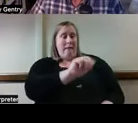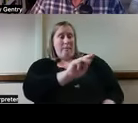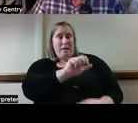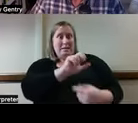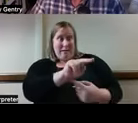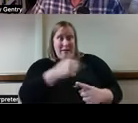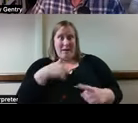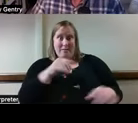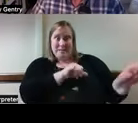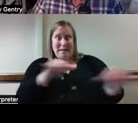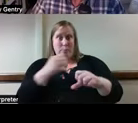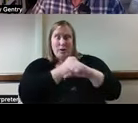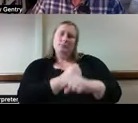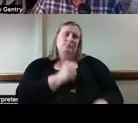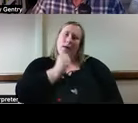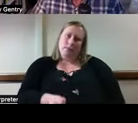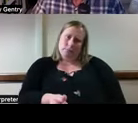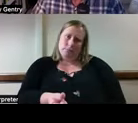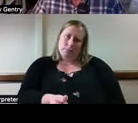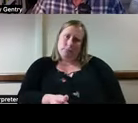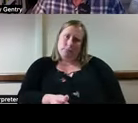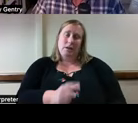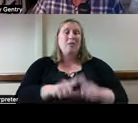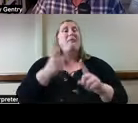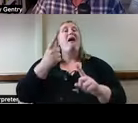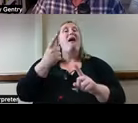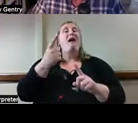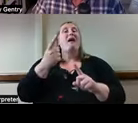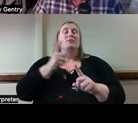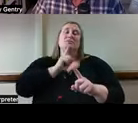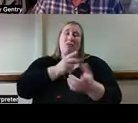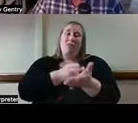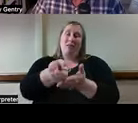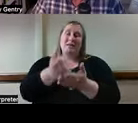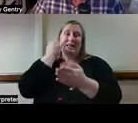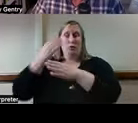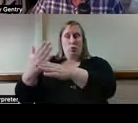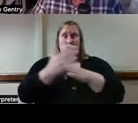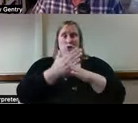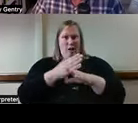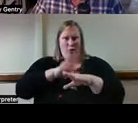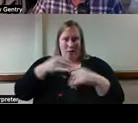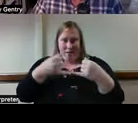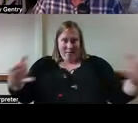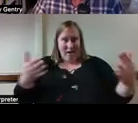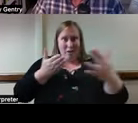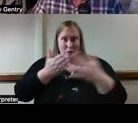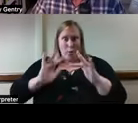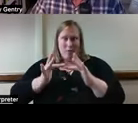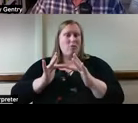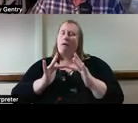simple truth is anything you share over the internet, you cannot be sure is secure.